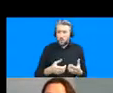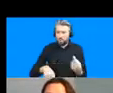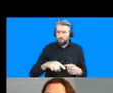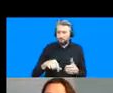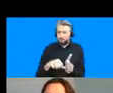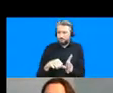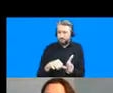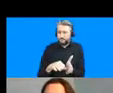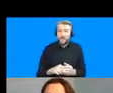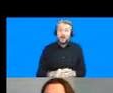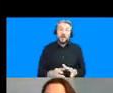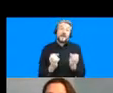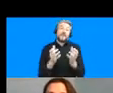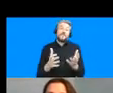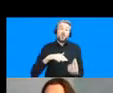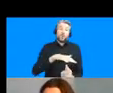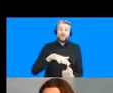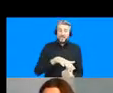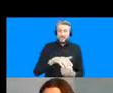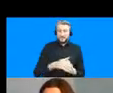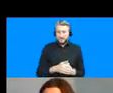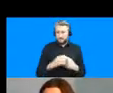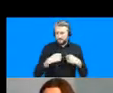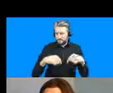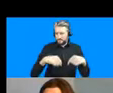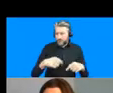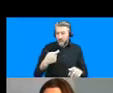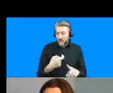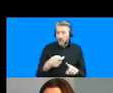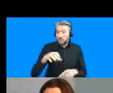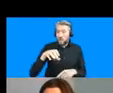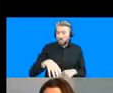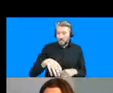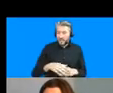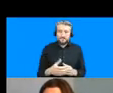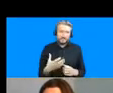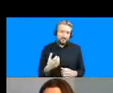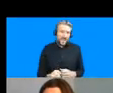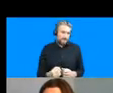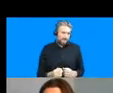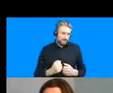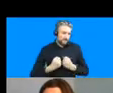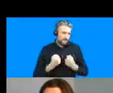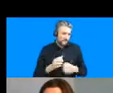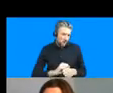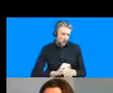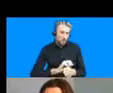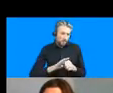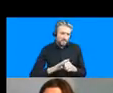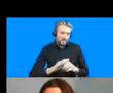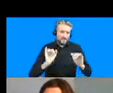so um the in karachi the situation vis-a-vis the covid19 pandemic has been uh quite uh